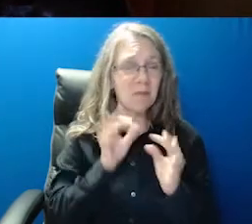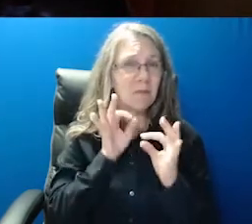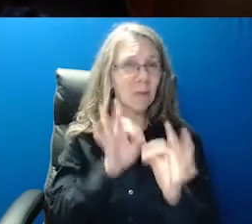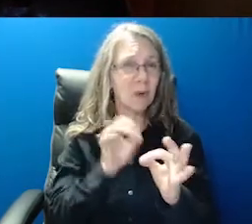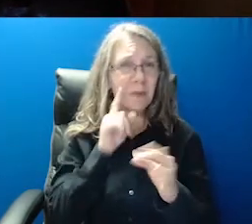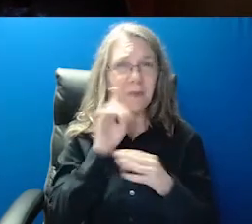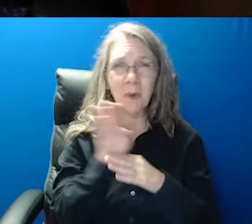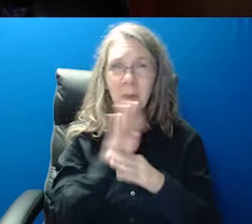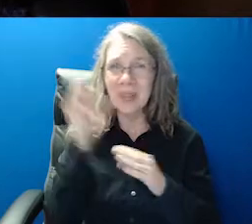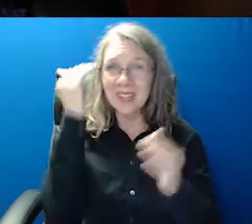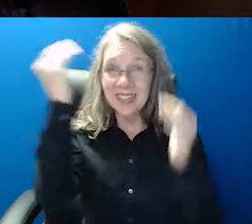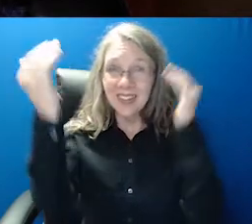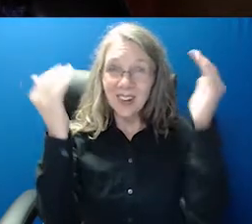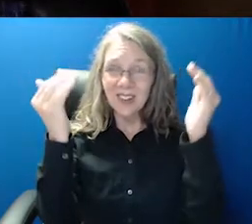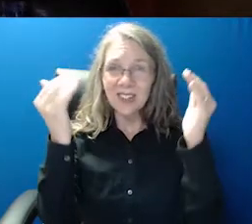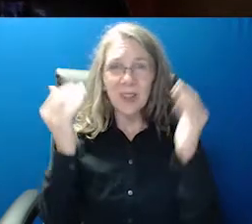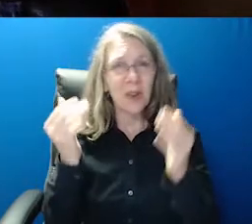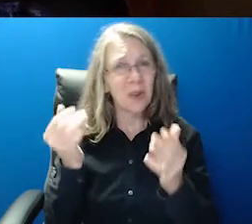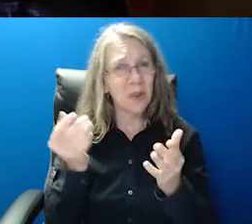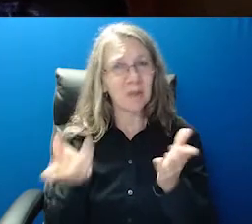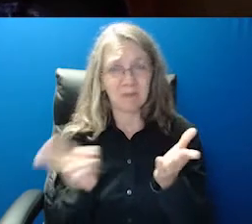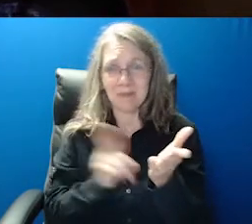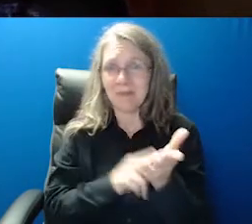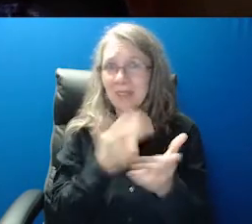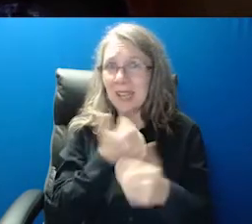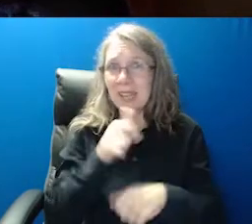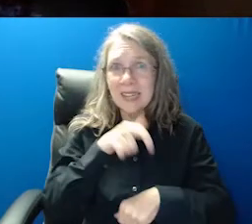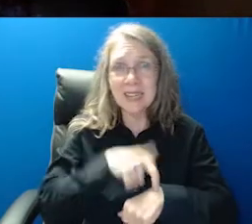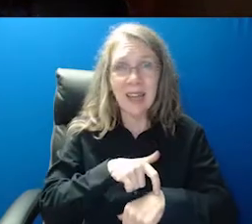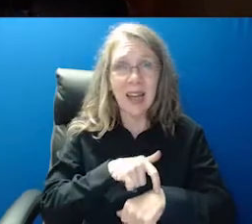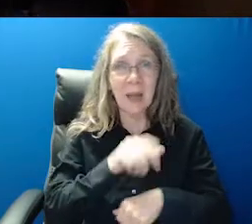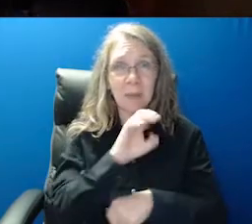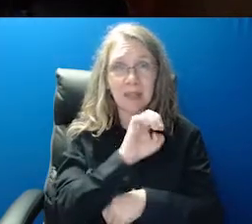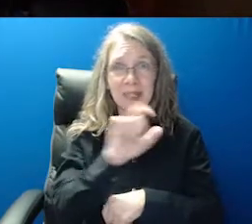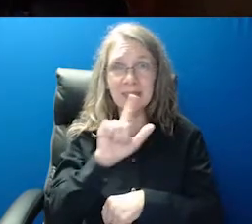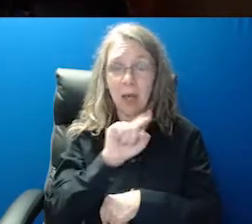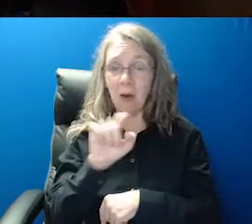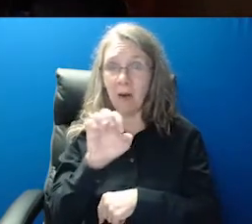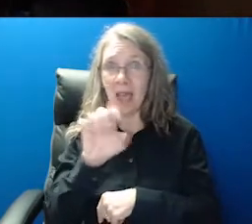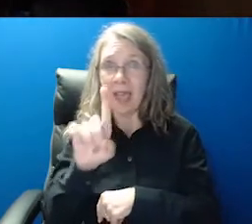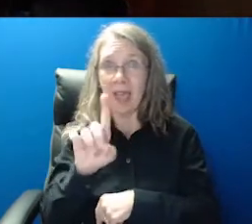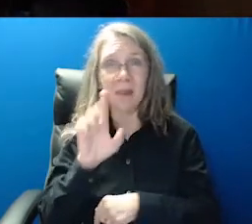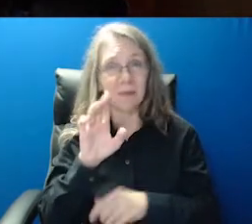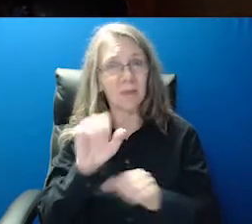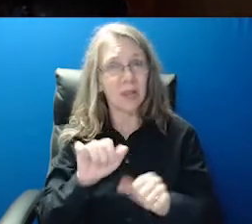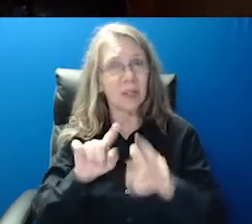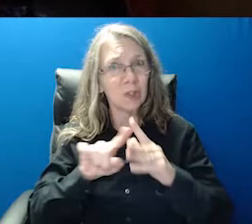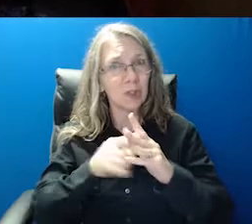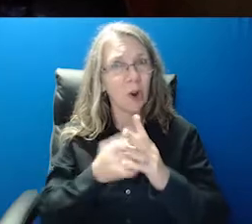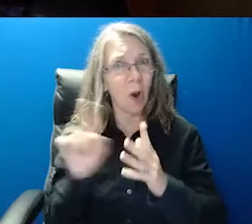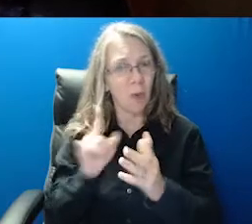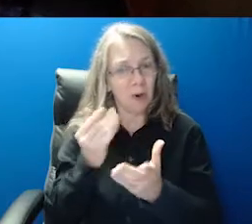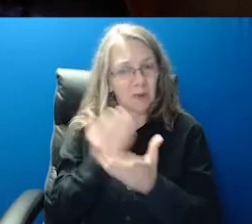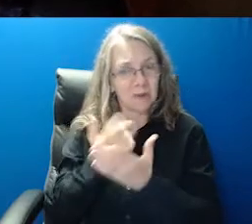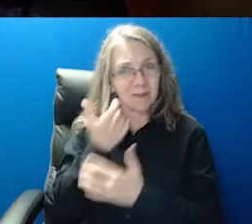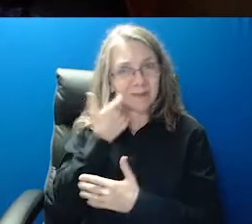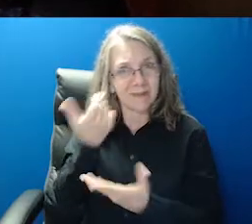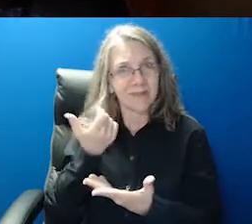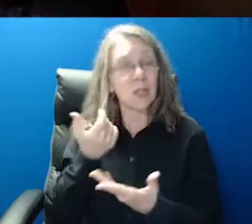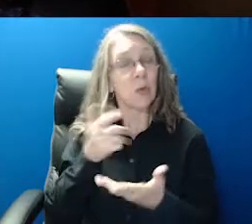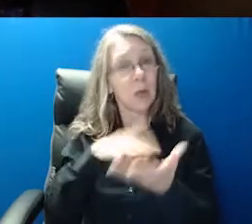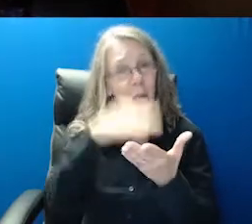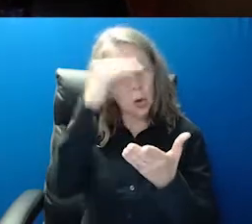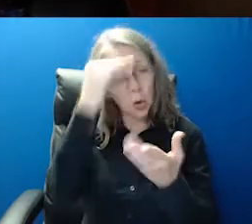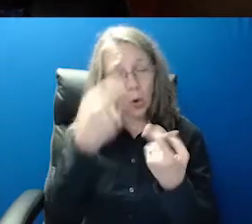Perfect for busy adults. Come back anytime, Cell Ed picks up where you left off. So learn while commuting,